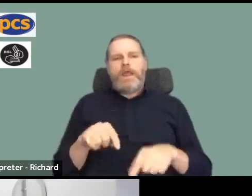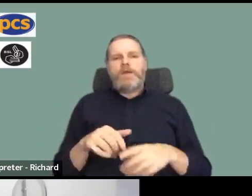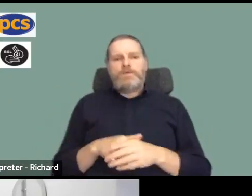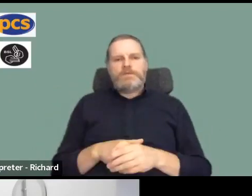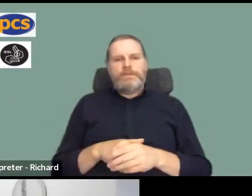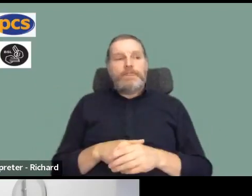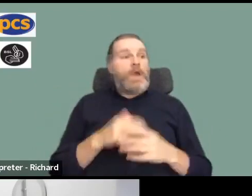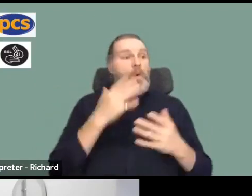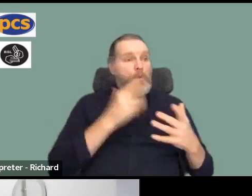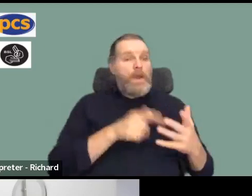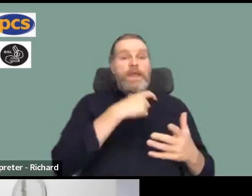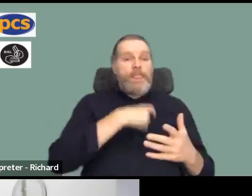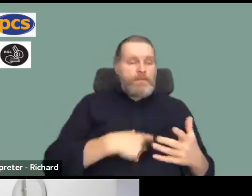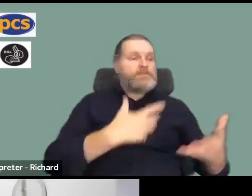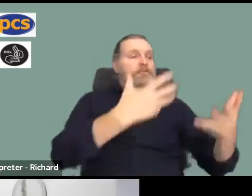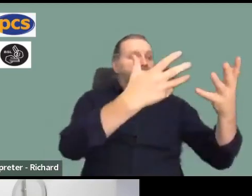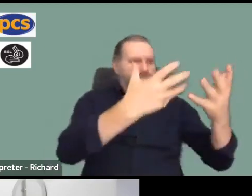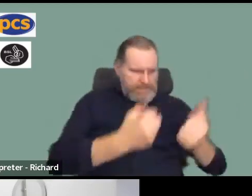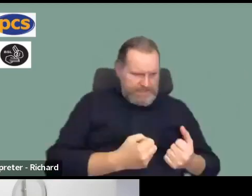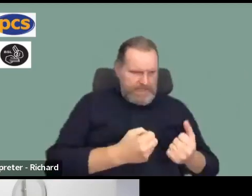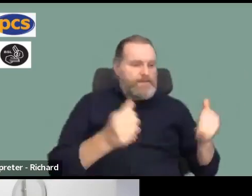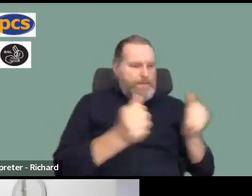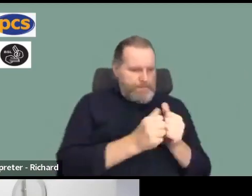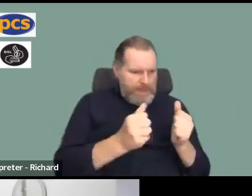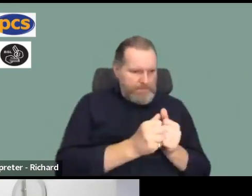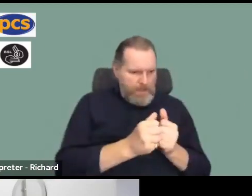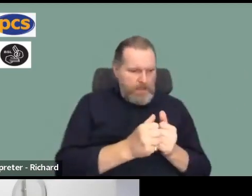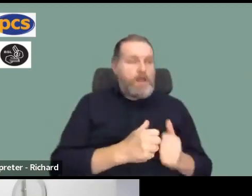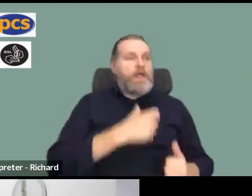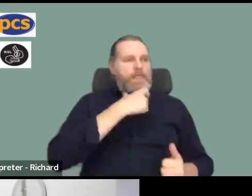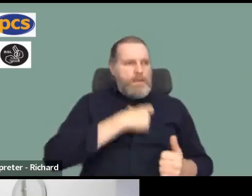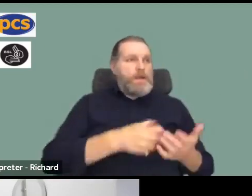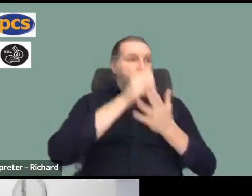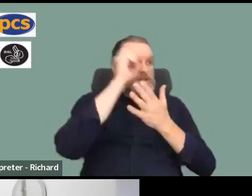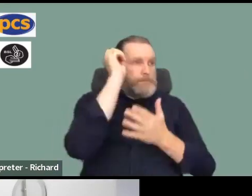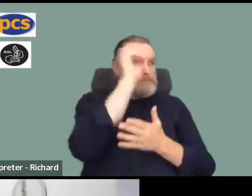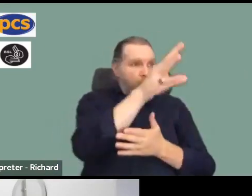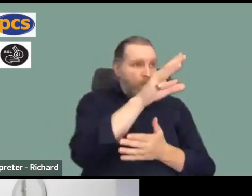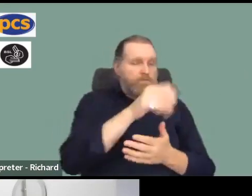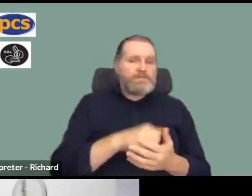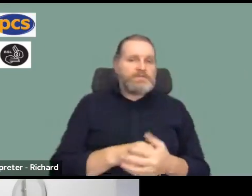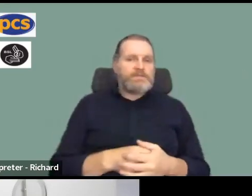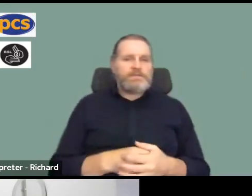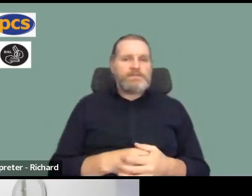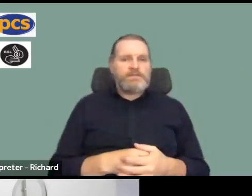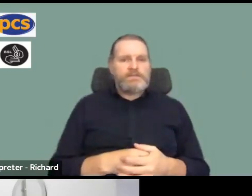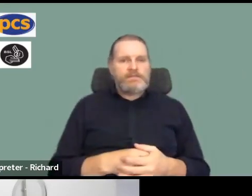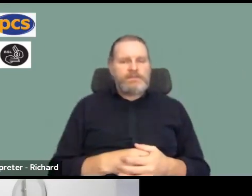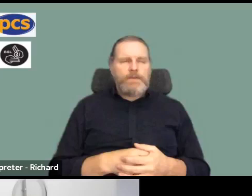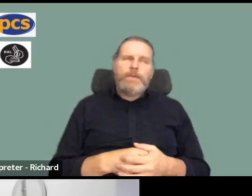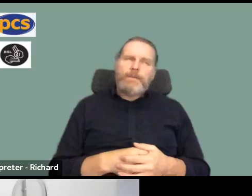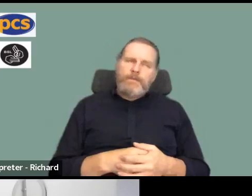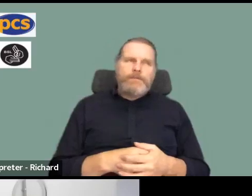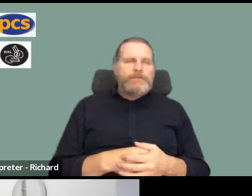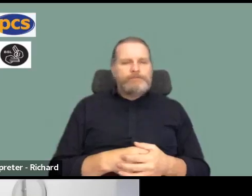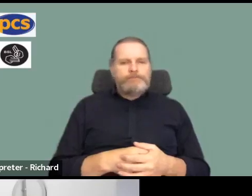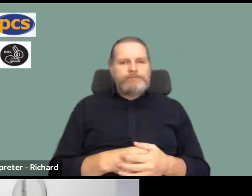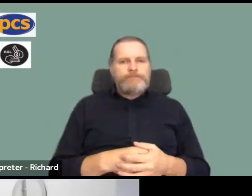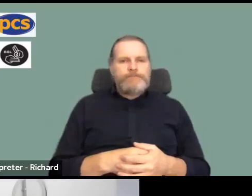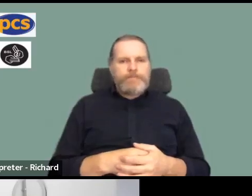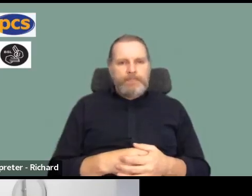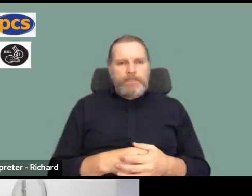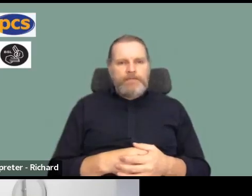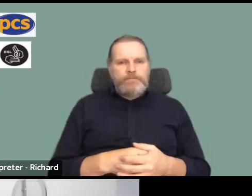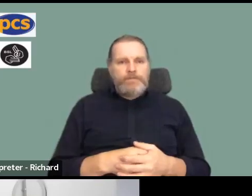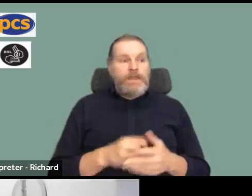receiving the ballot paper and the member returning it. And therefore, what you can't rule out is that if we had a situation where everybody went